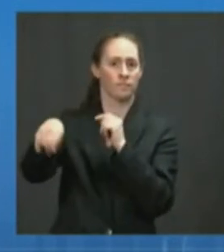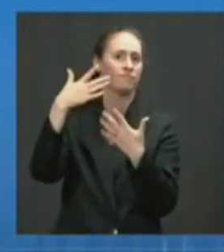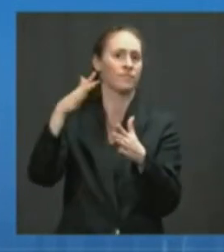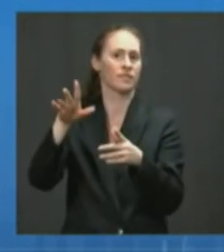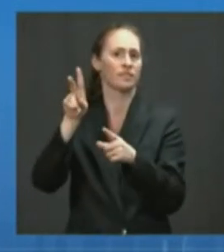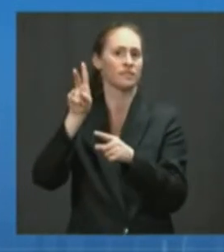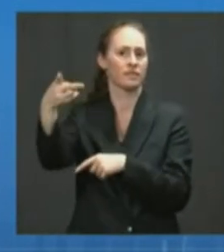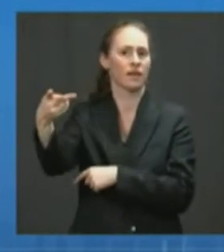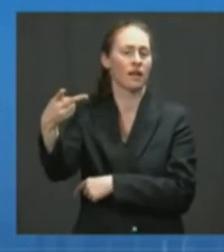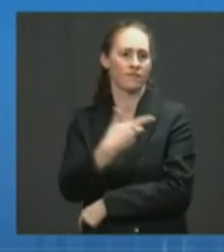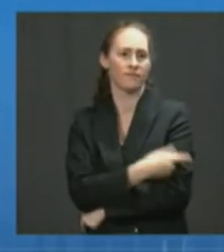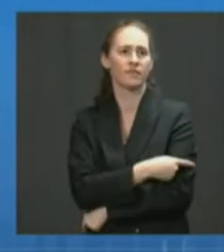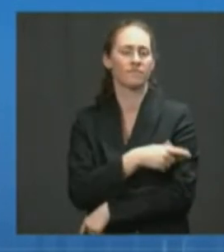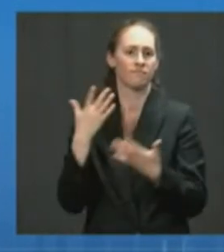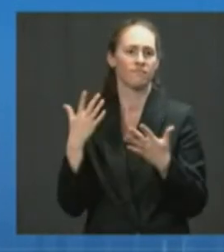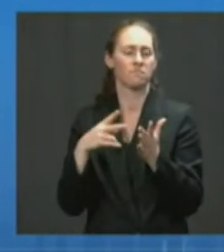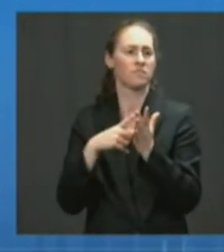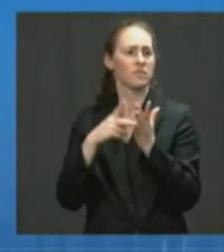to being fully vaccinated.